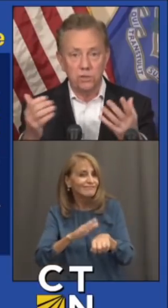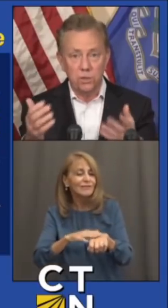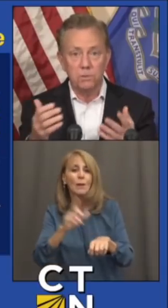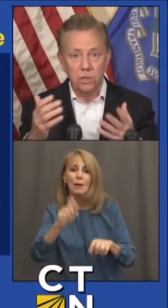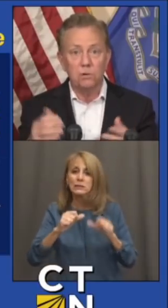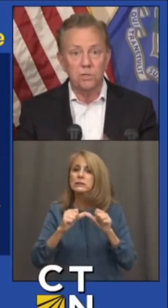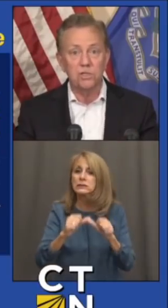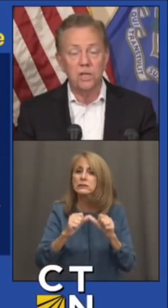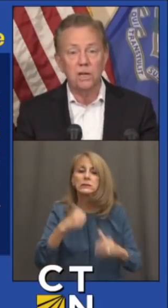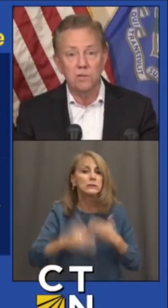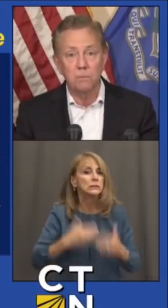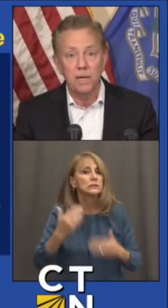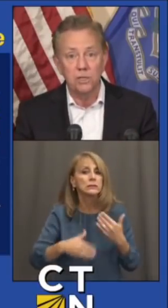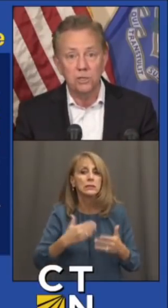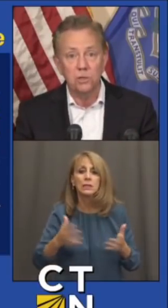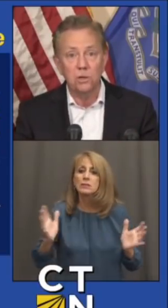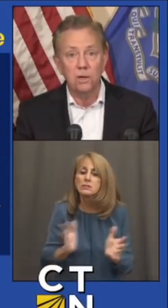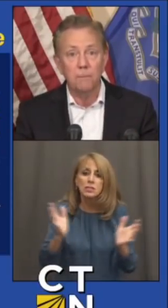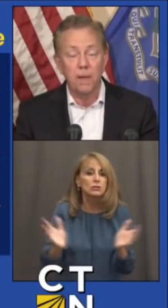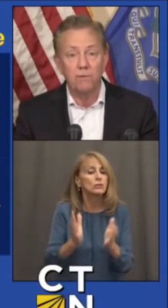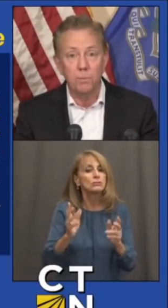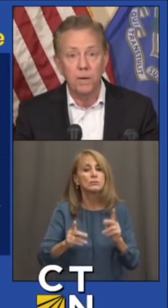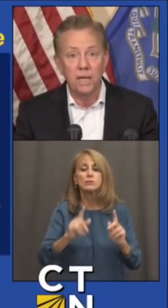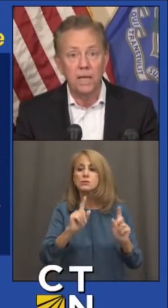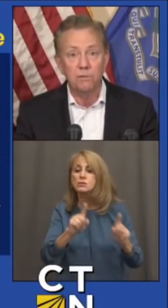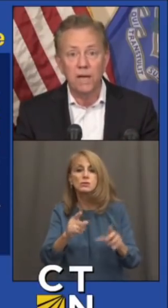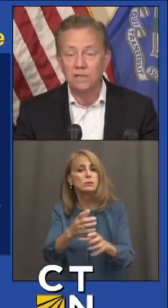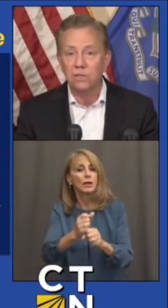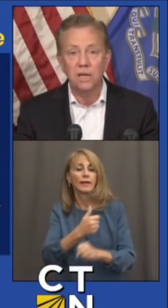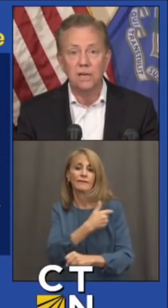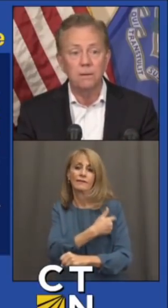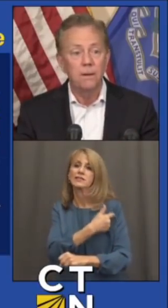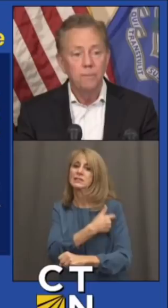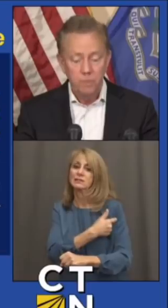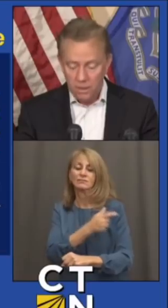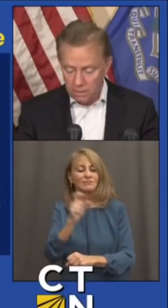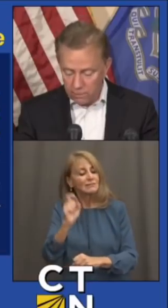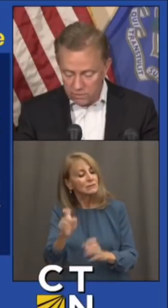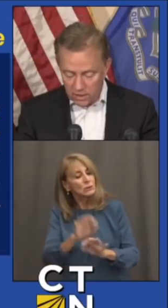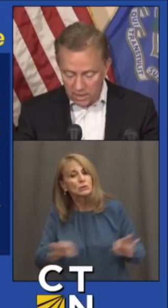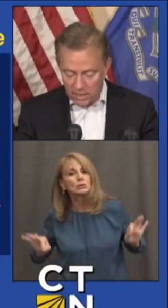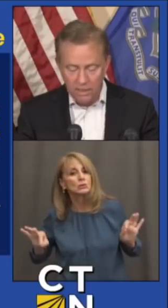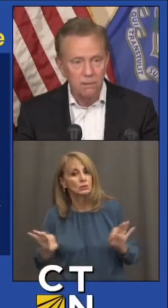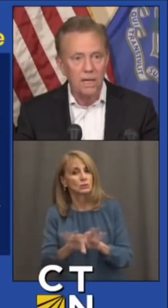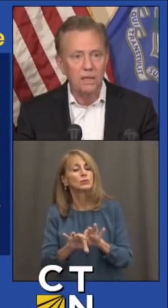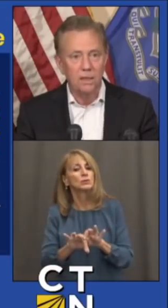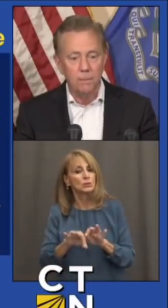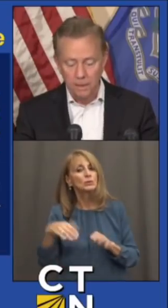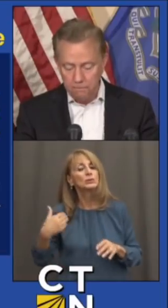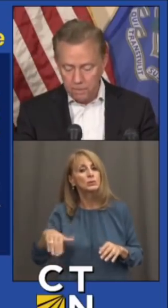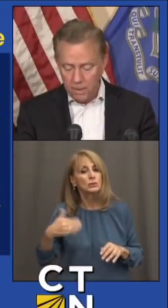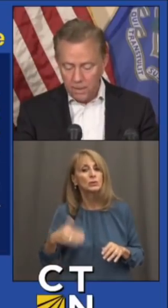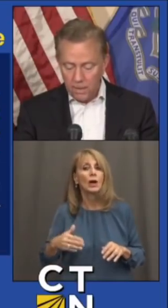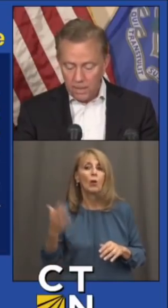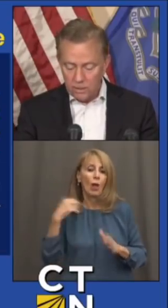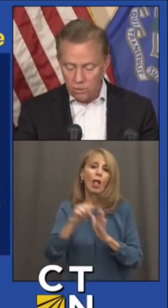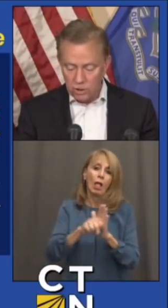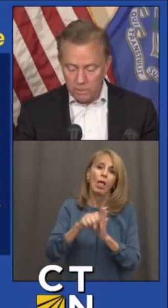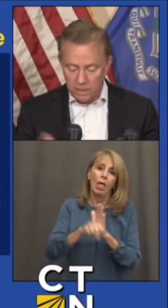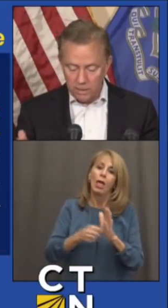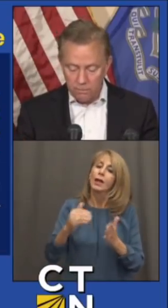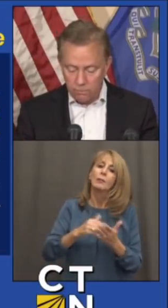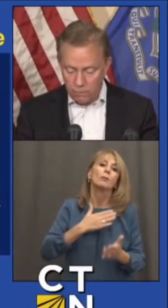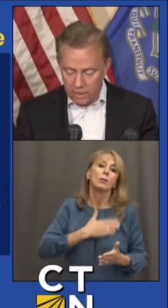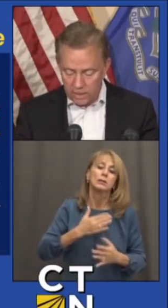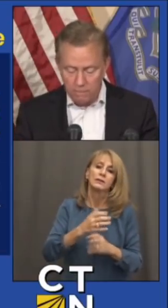aggressive in terms of those incentives and making sure everybody gets vaccinated. We've said that at length. I mean, I